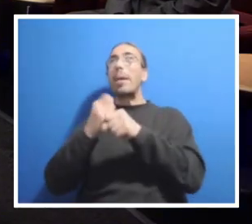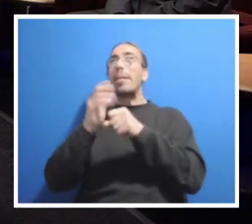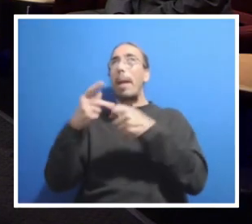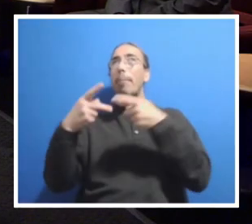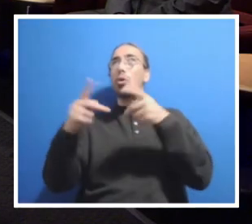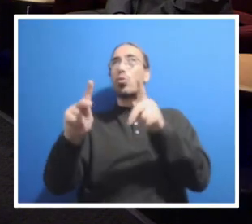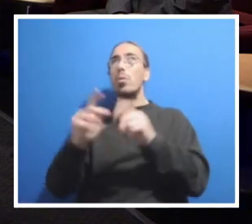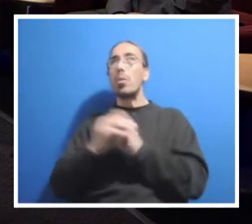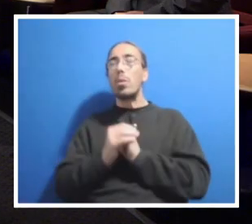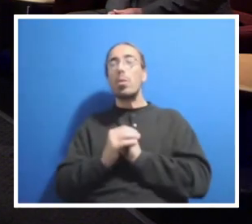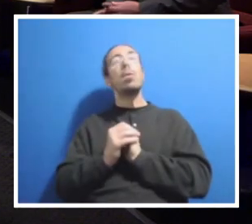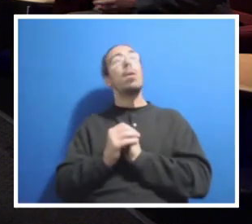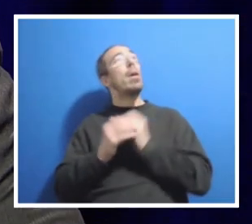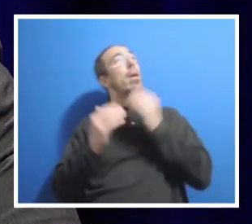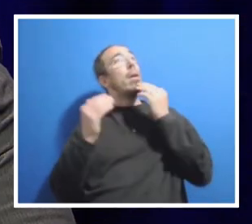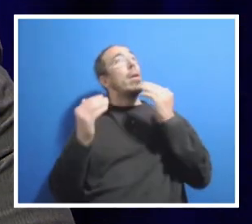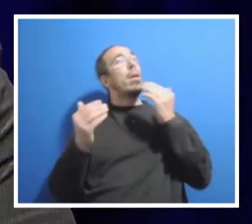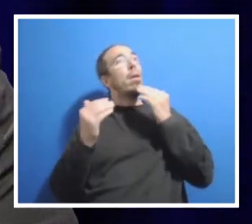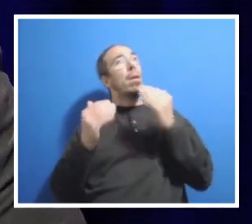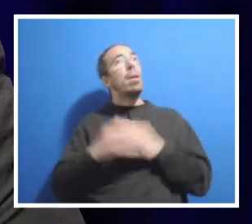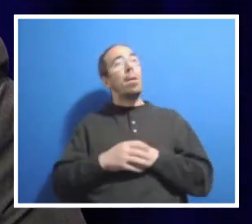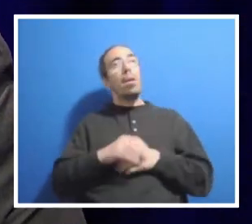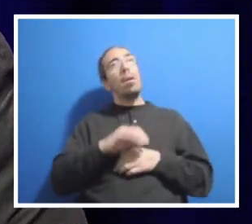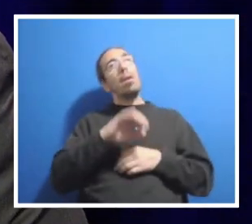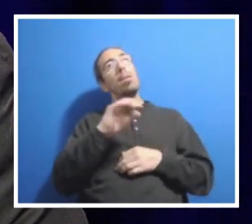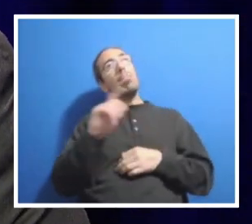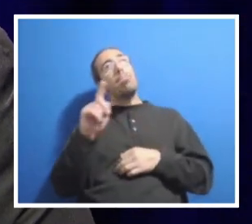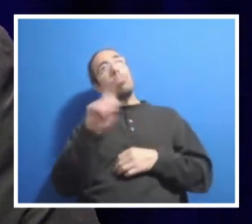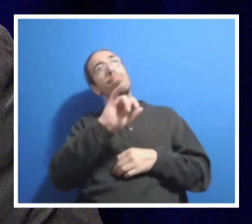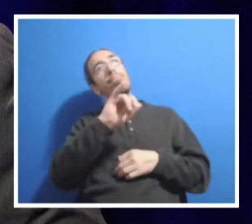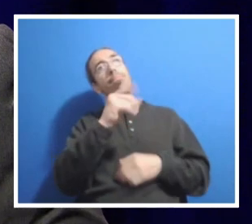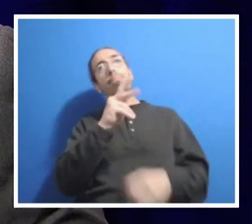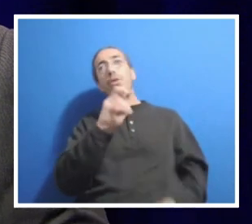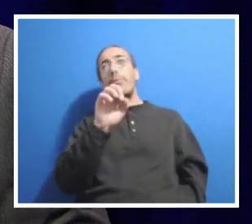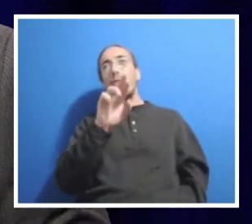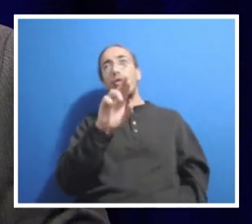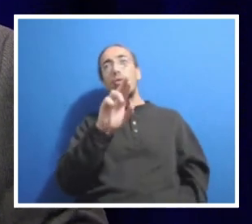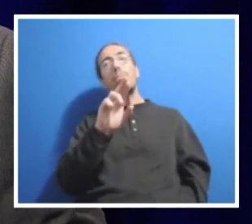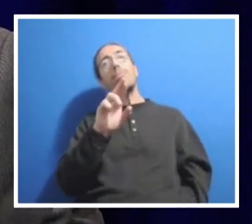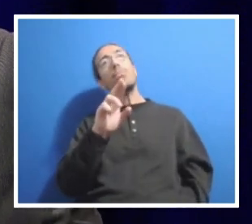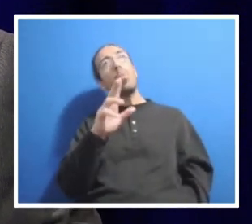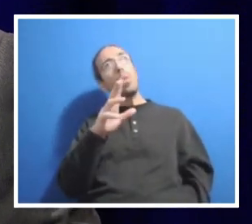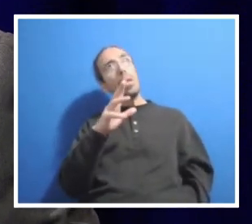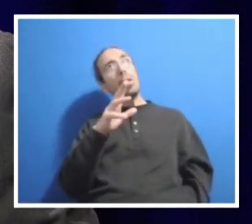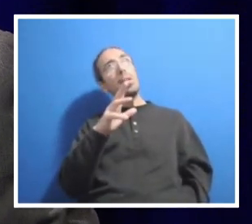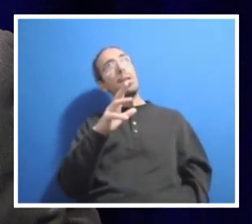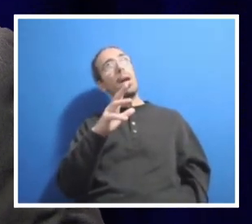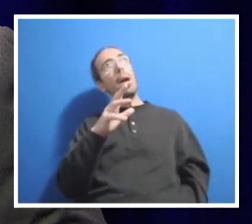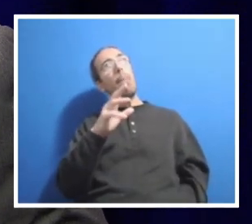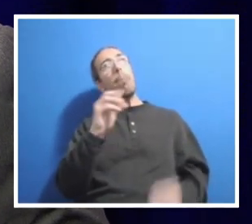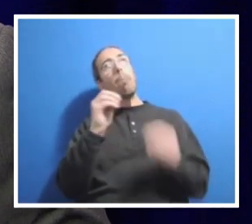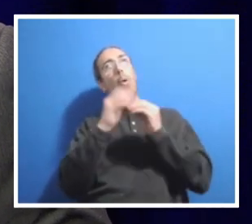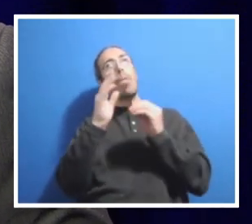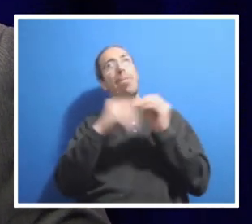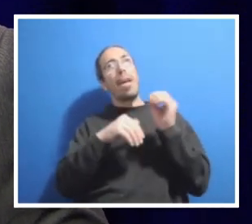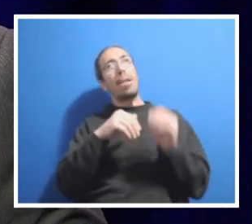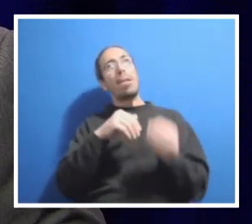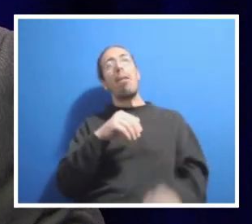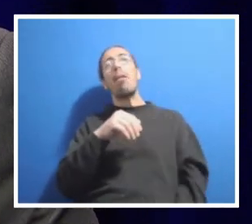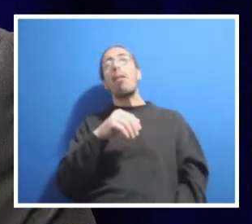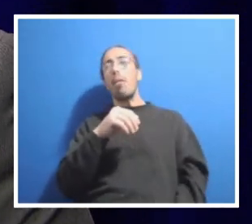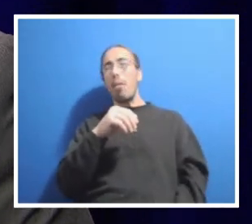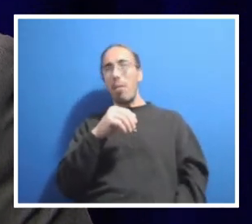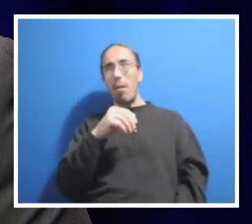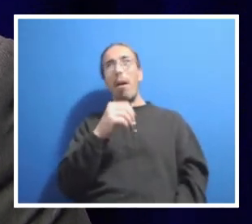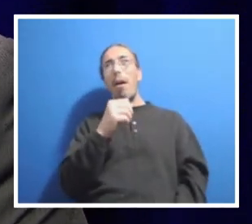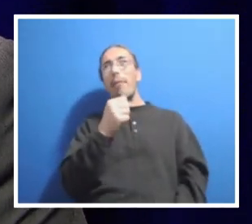Thank you. Jennifer, we'll go to the next question to you. We've received about a dozen questions circling around staff